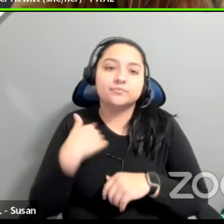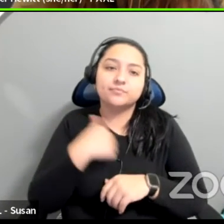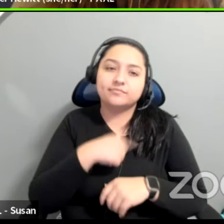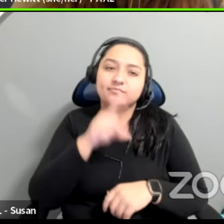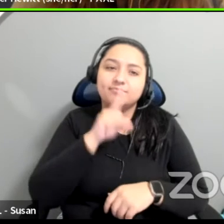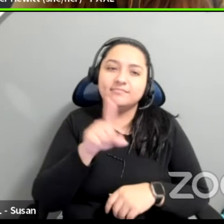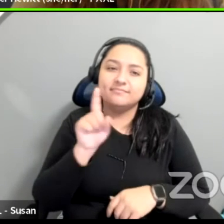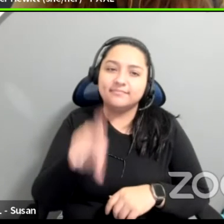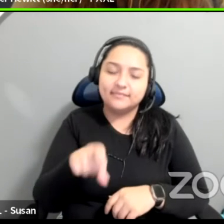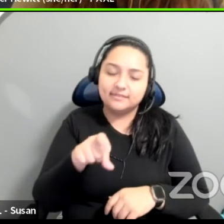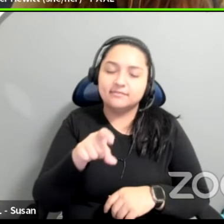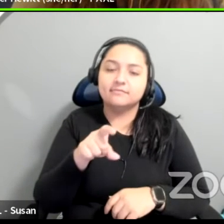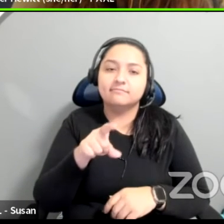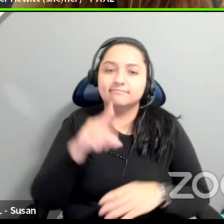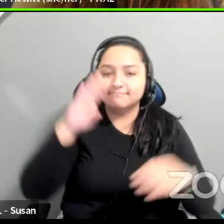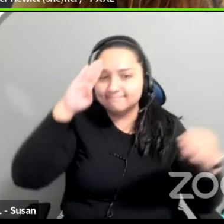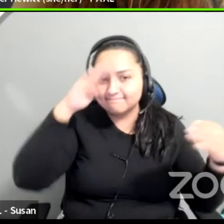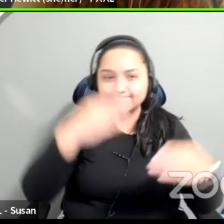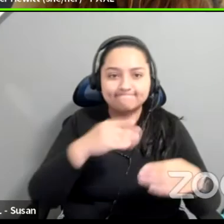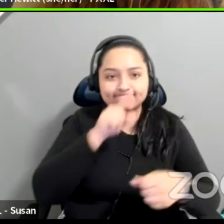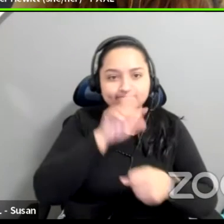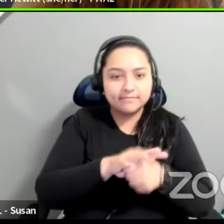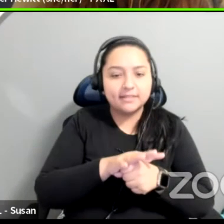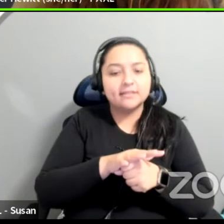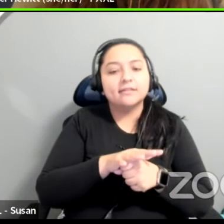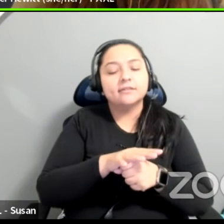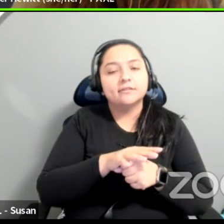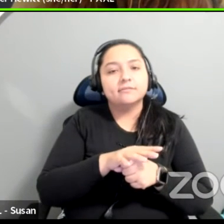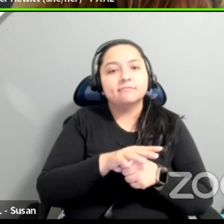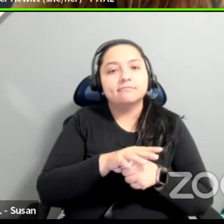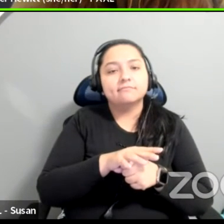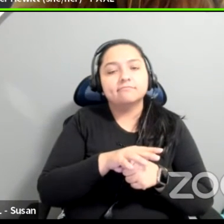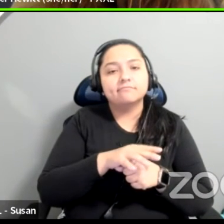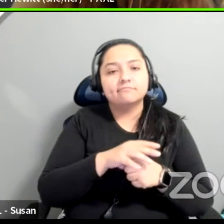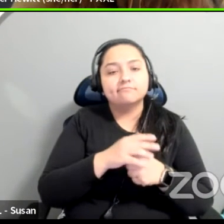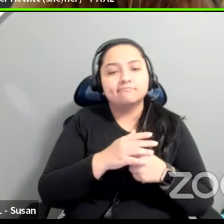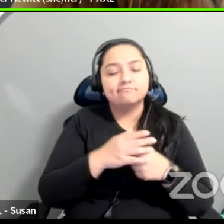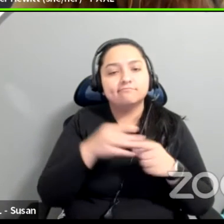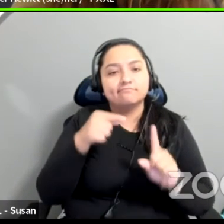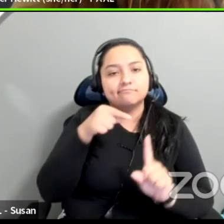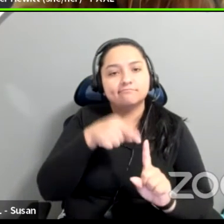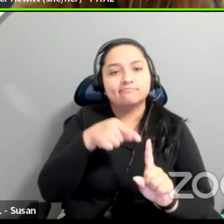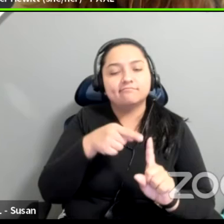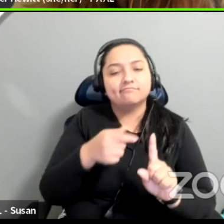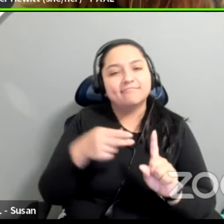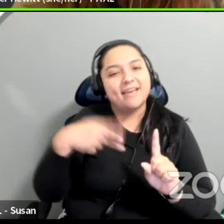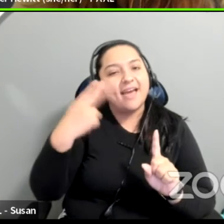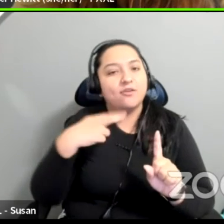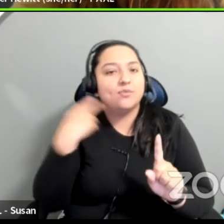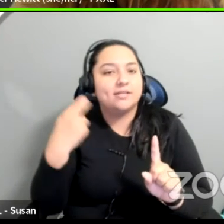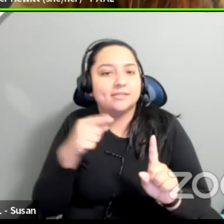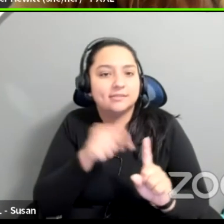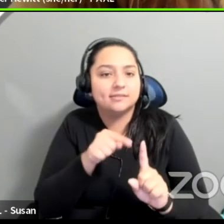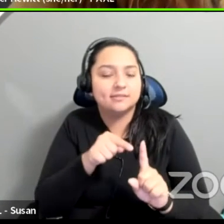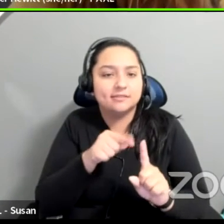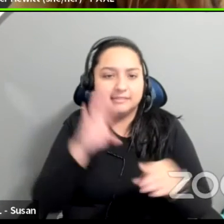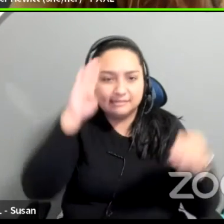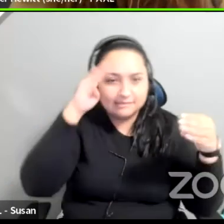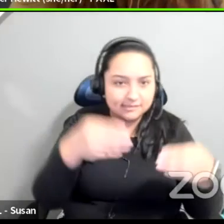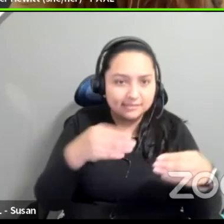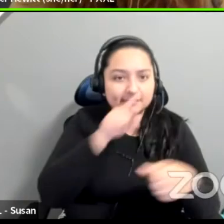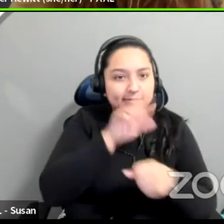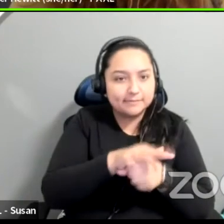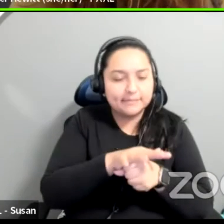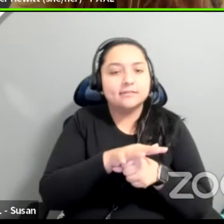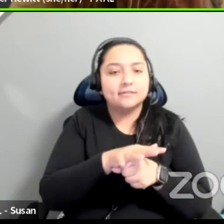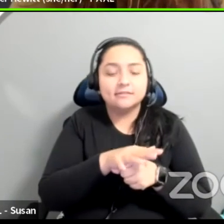commit to centering the most vulnerable because otherwise people will be compromised or, um, we're just, we're just going to go